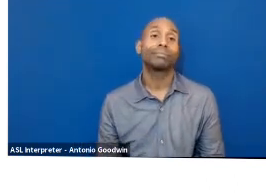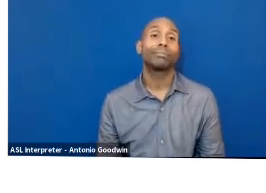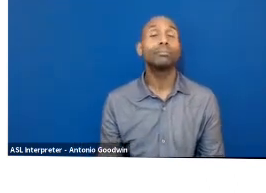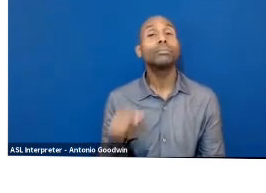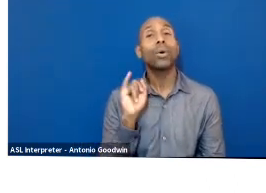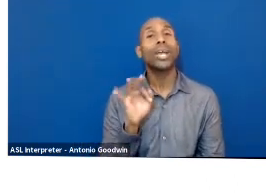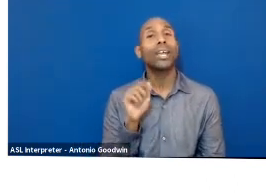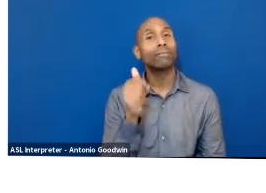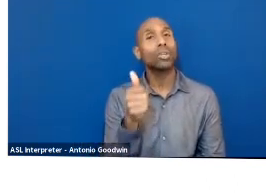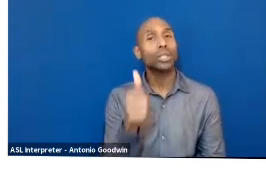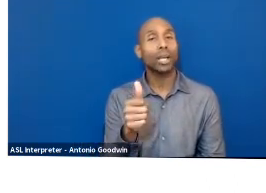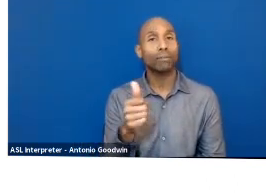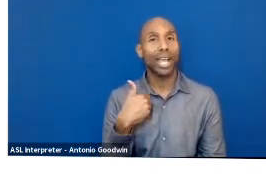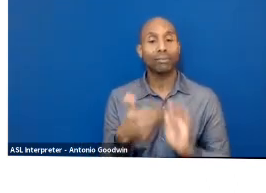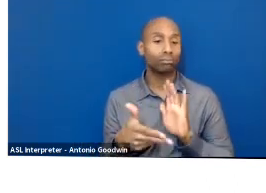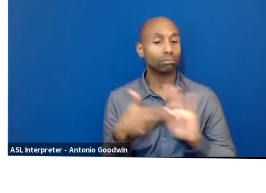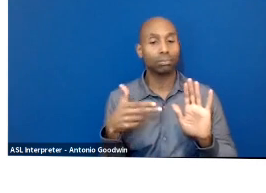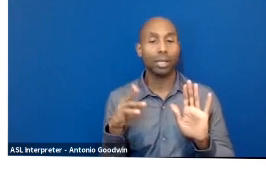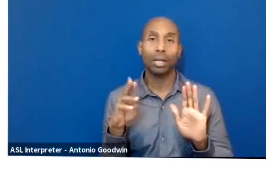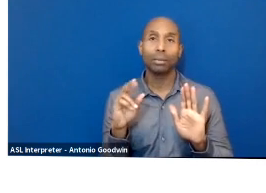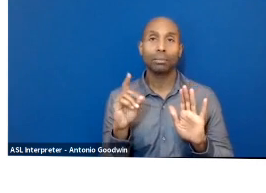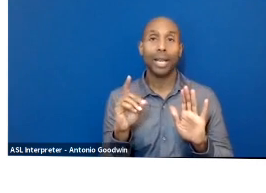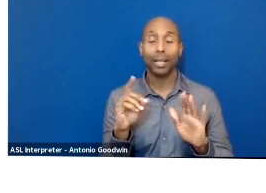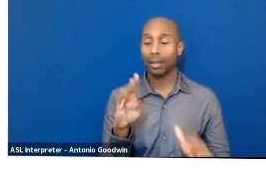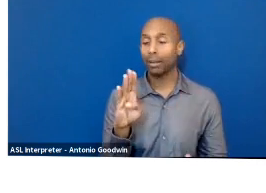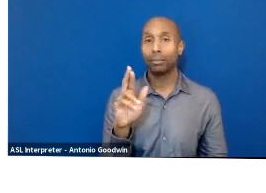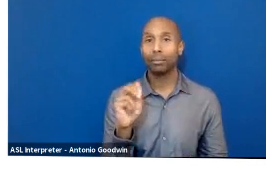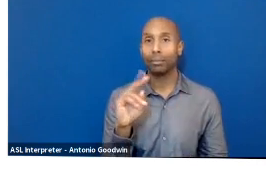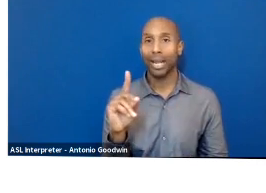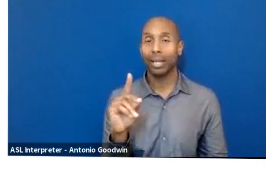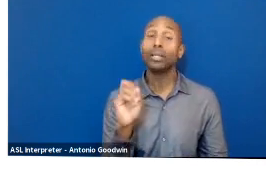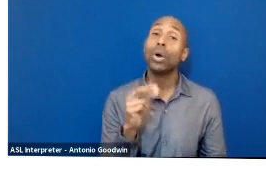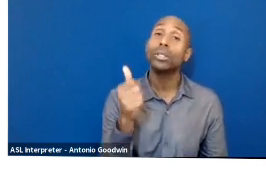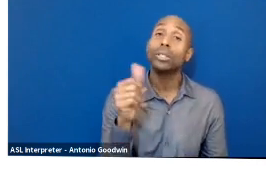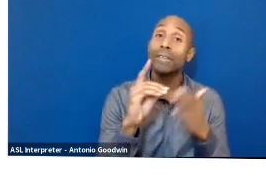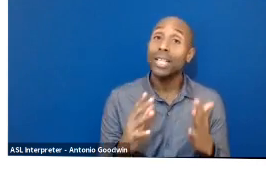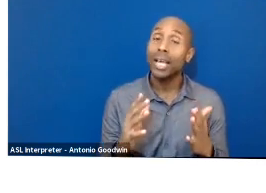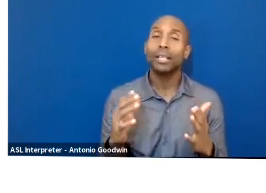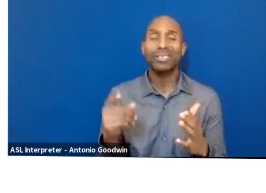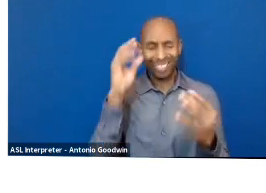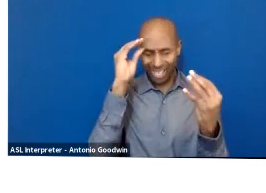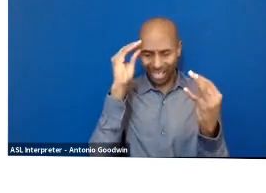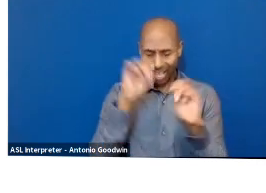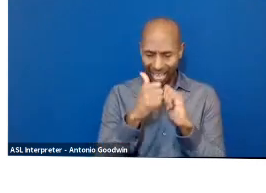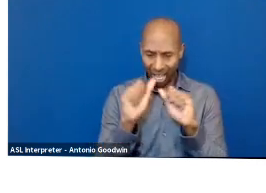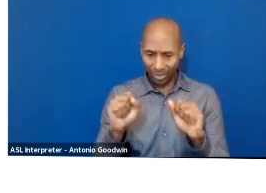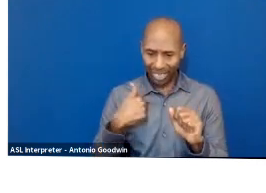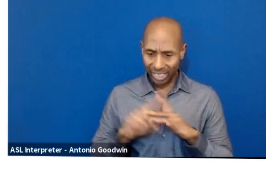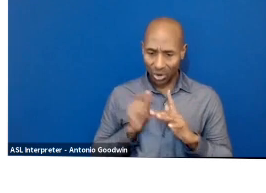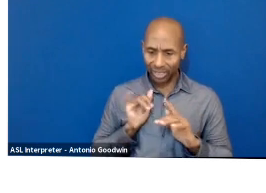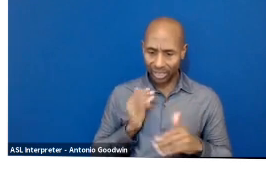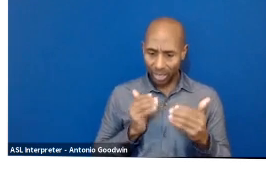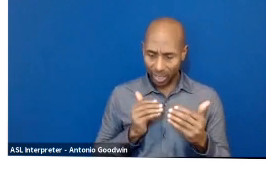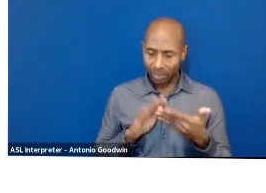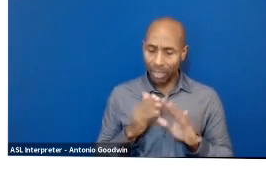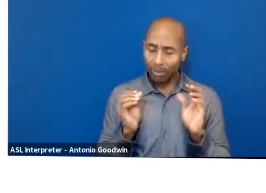how do I start doing this? How do I start becoming more sustainable, becoming truly regenerative? Let's talk about it. If